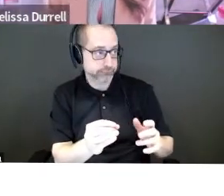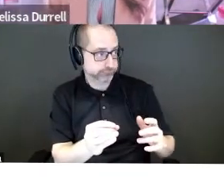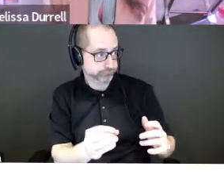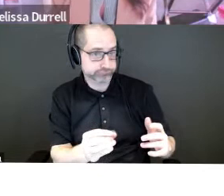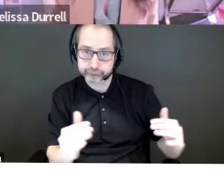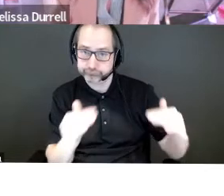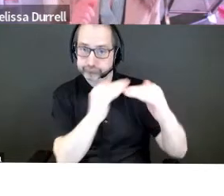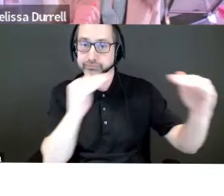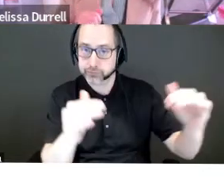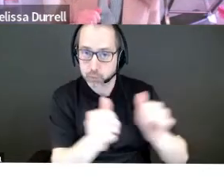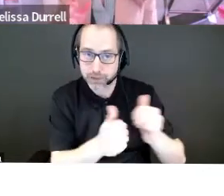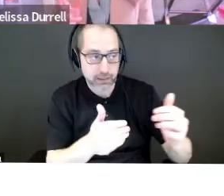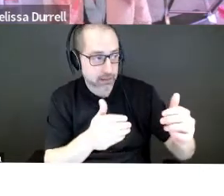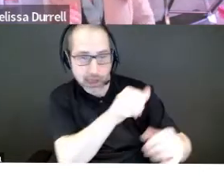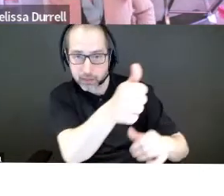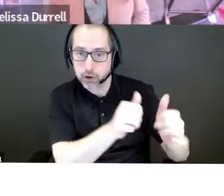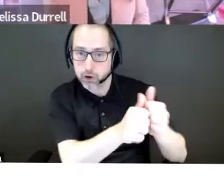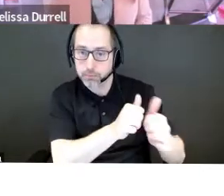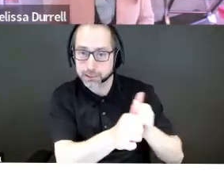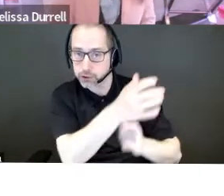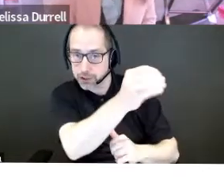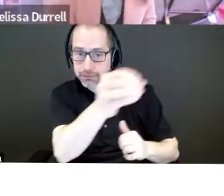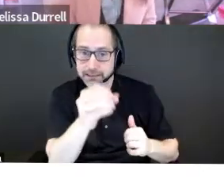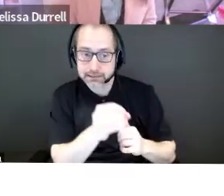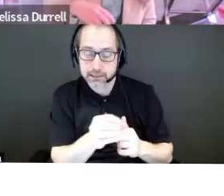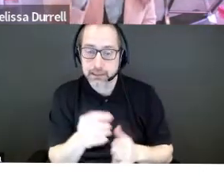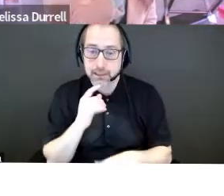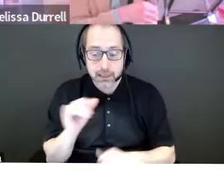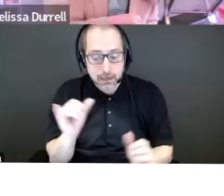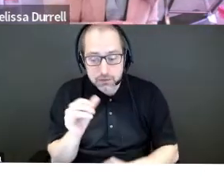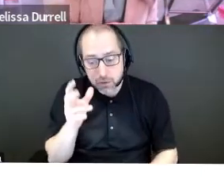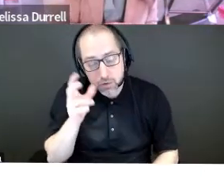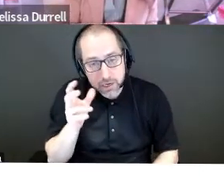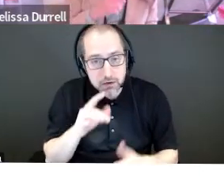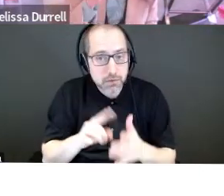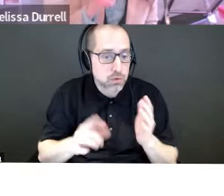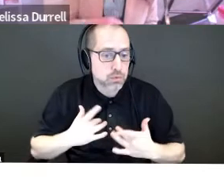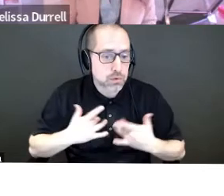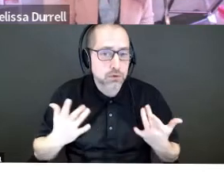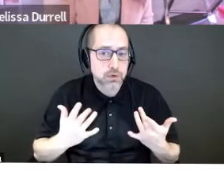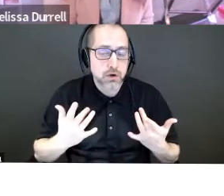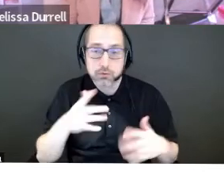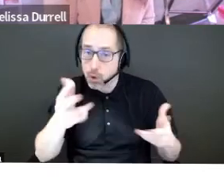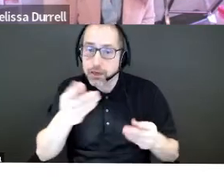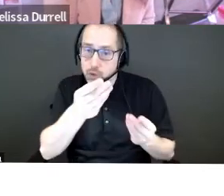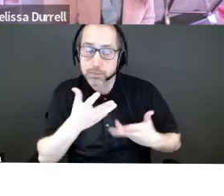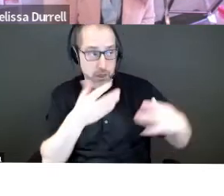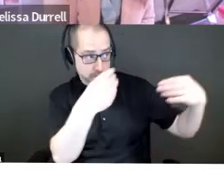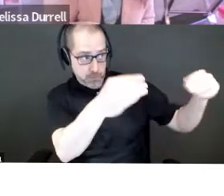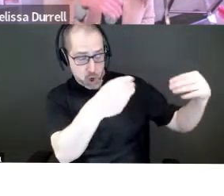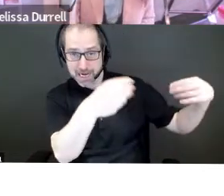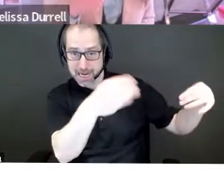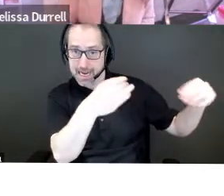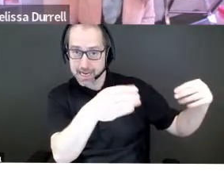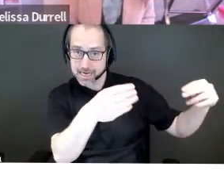the competition that's out there? I always like to hear a little bit too, about what's going on. You've told me about the market, but this is the place where I like to hear